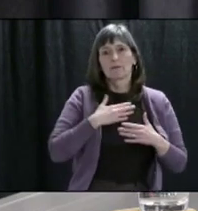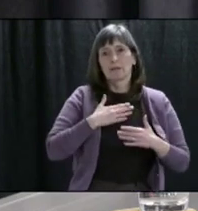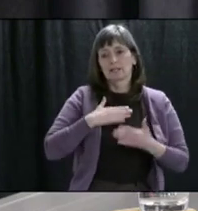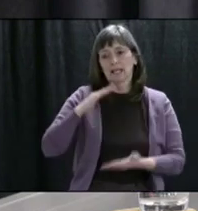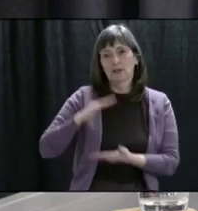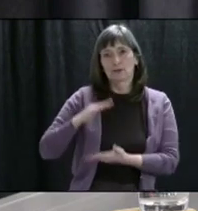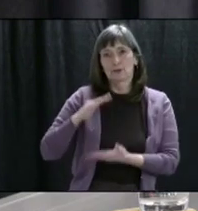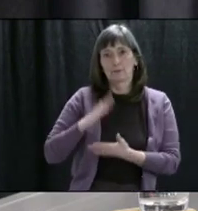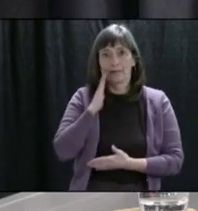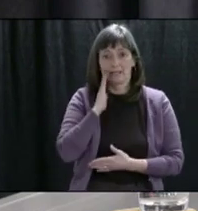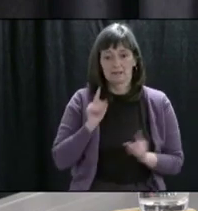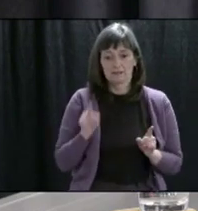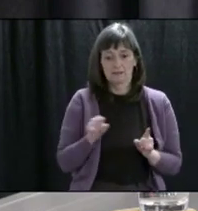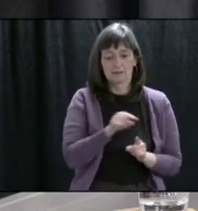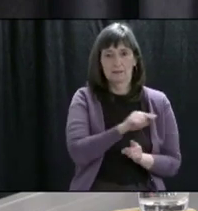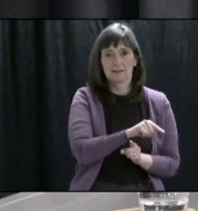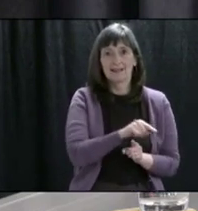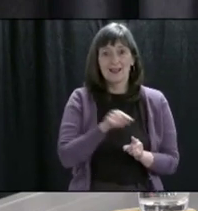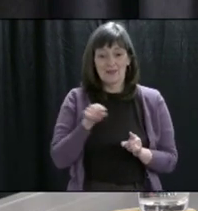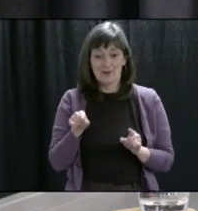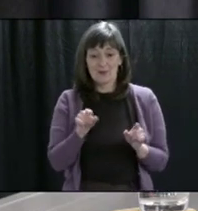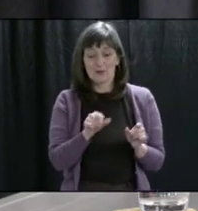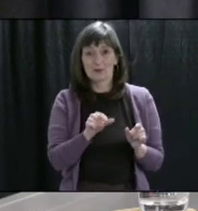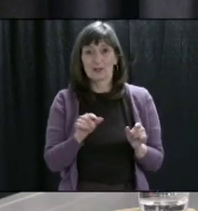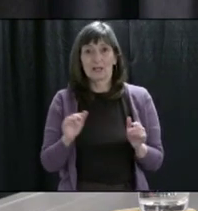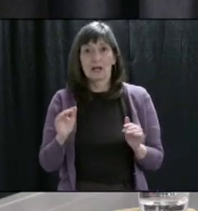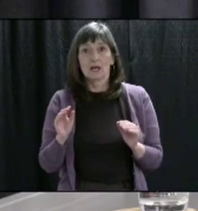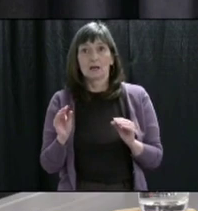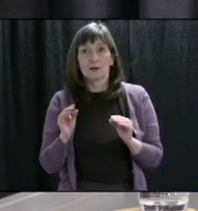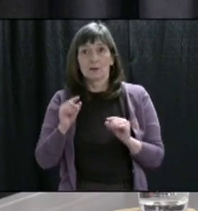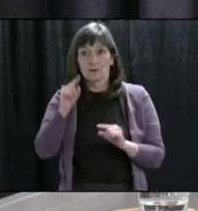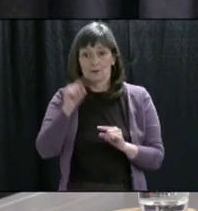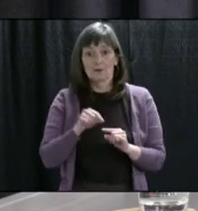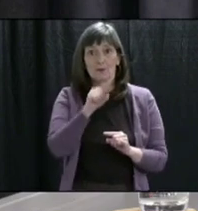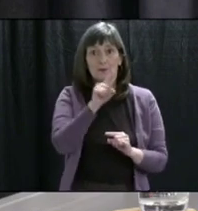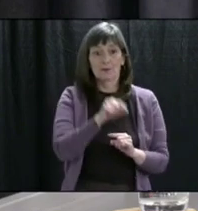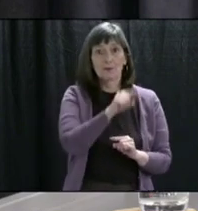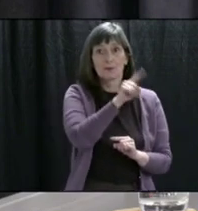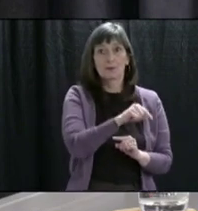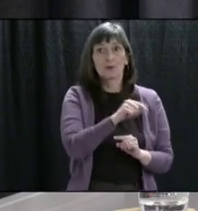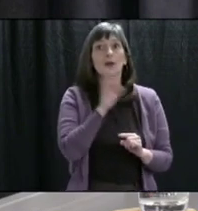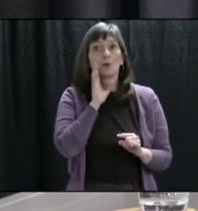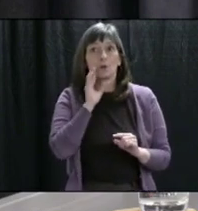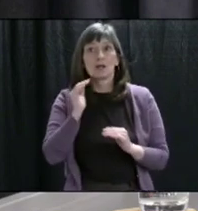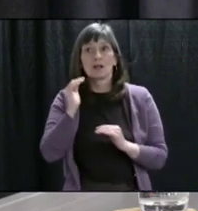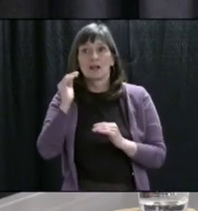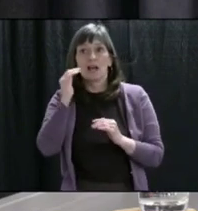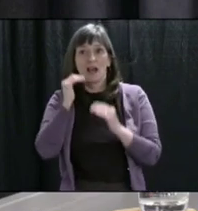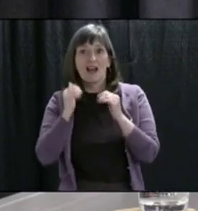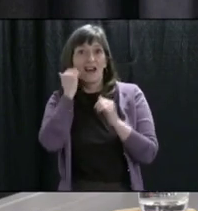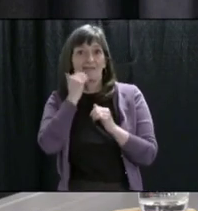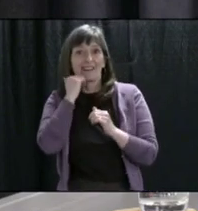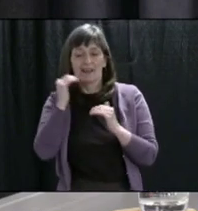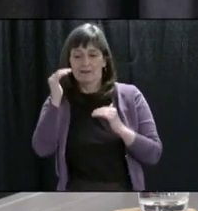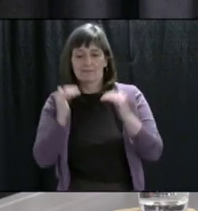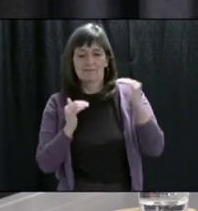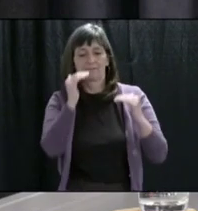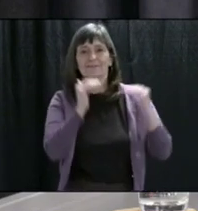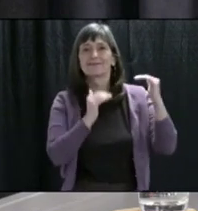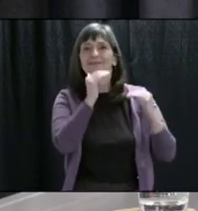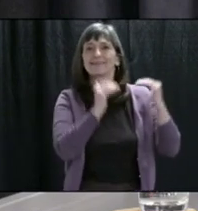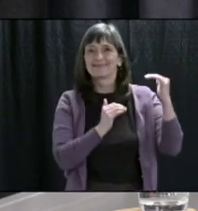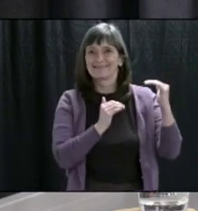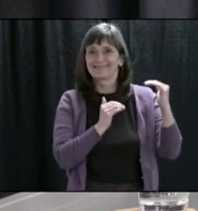move. Those were the bars in place the day the data was run. And for ICU, for example, on that day, there were only